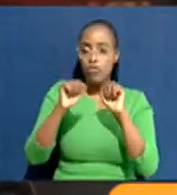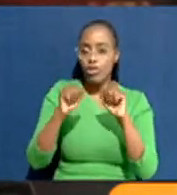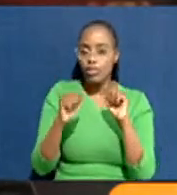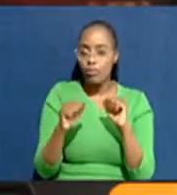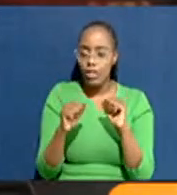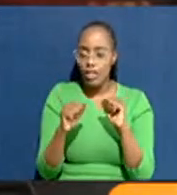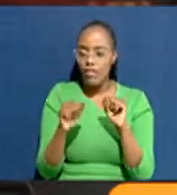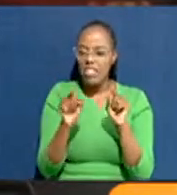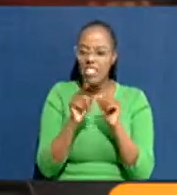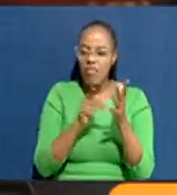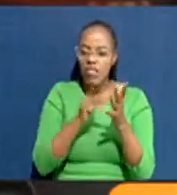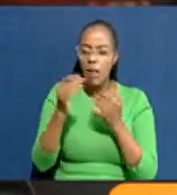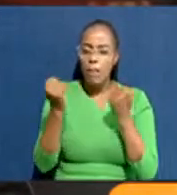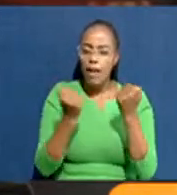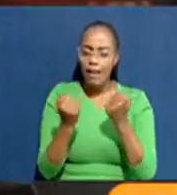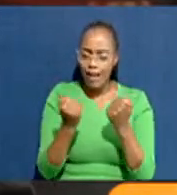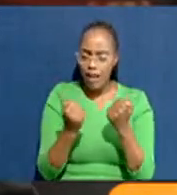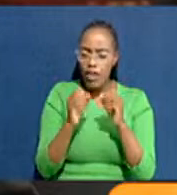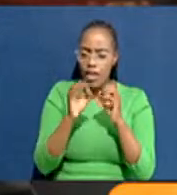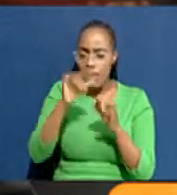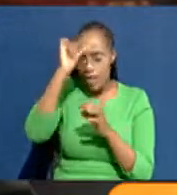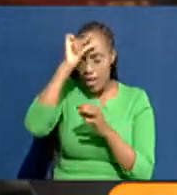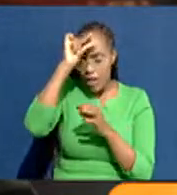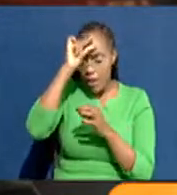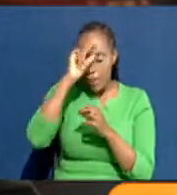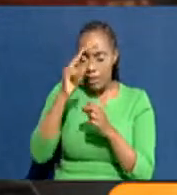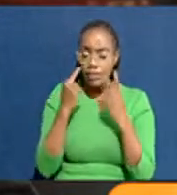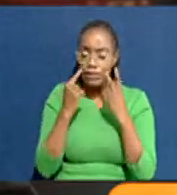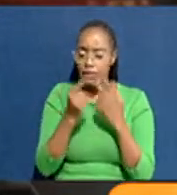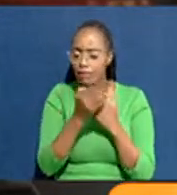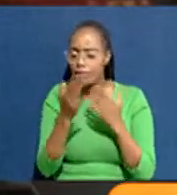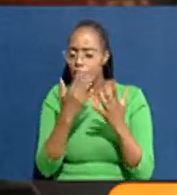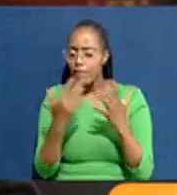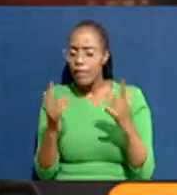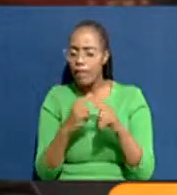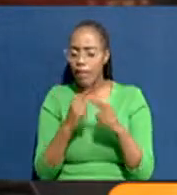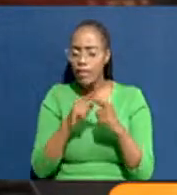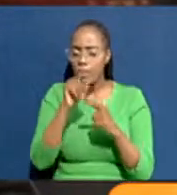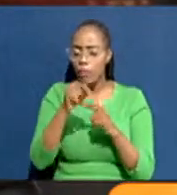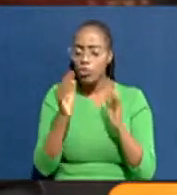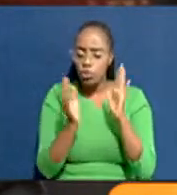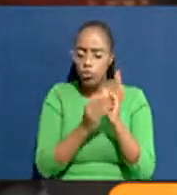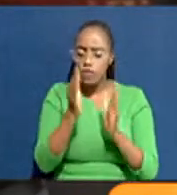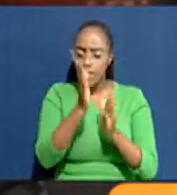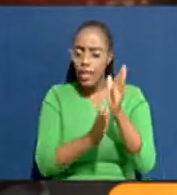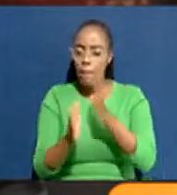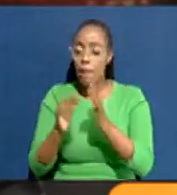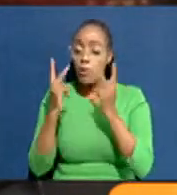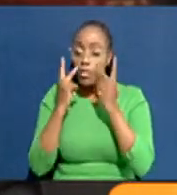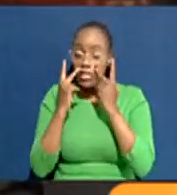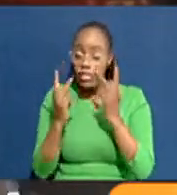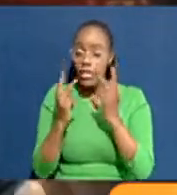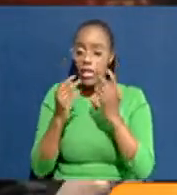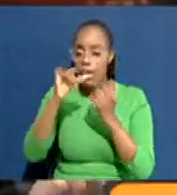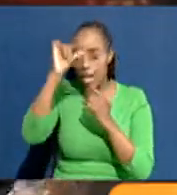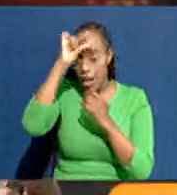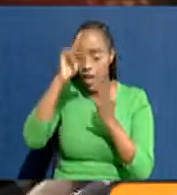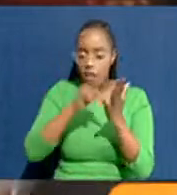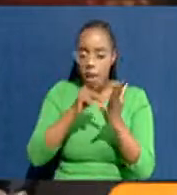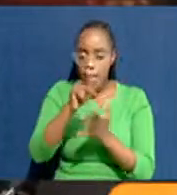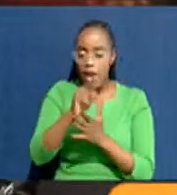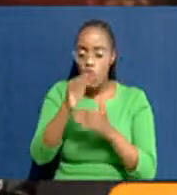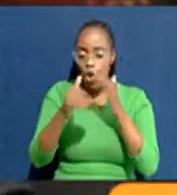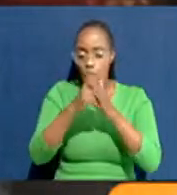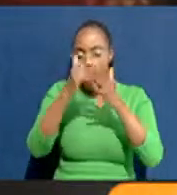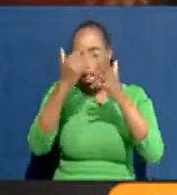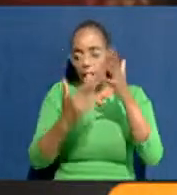it's like buying a car. So, if government is serious about these things, then they should actually put those mechanisms. We need to see government buying off all